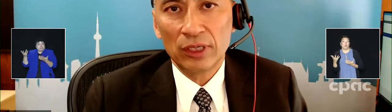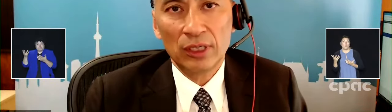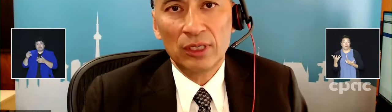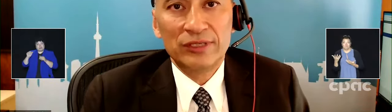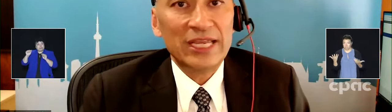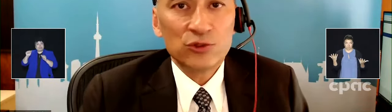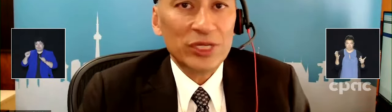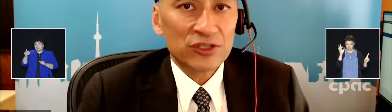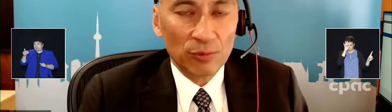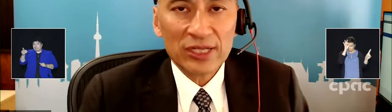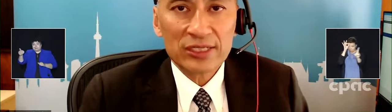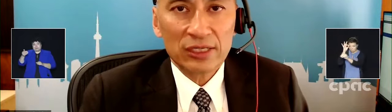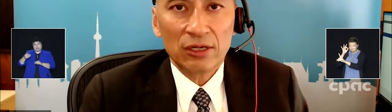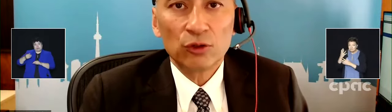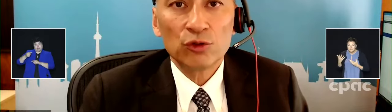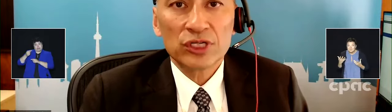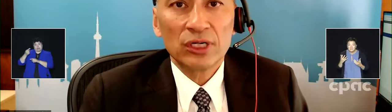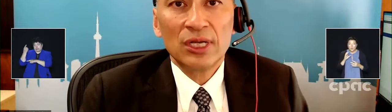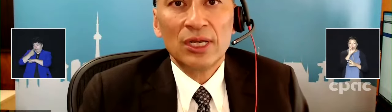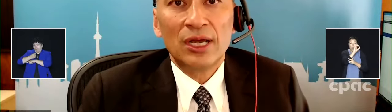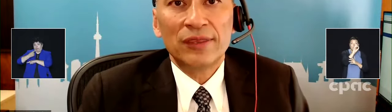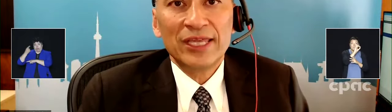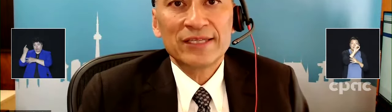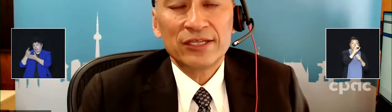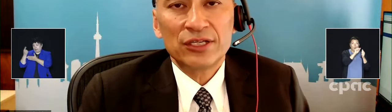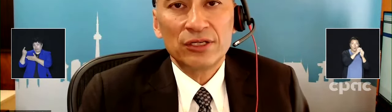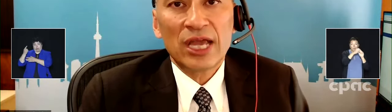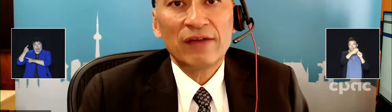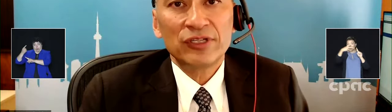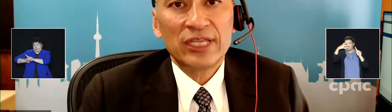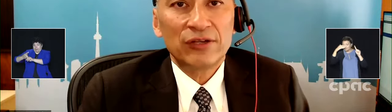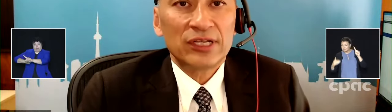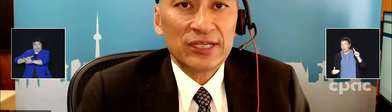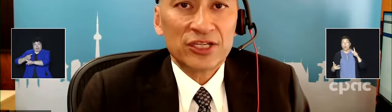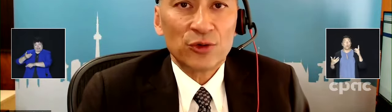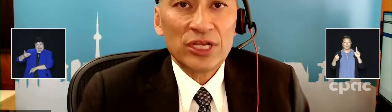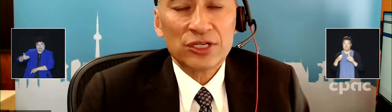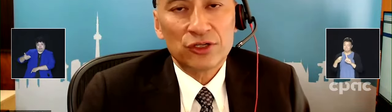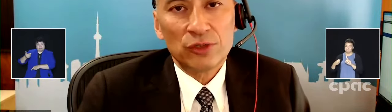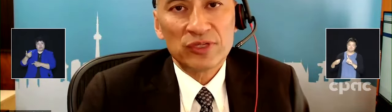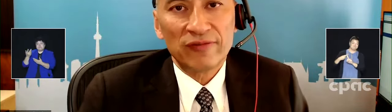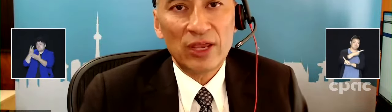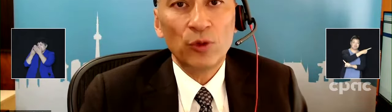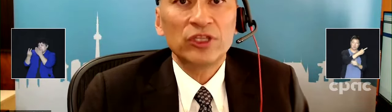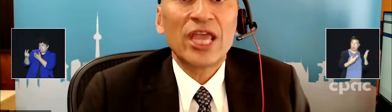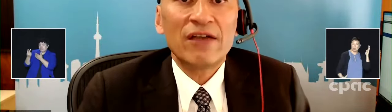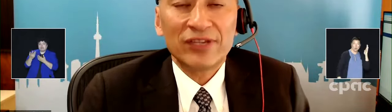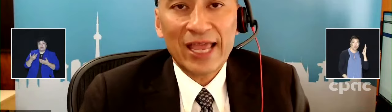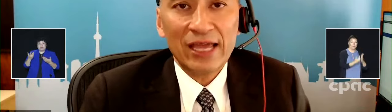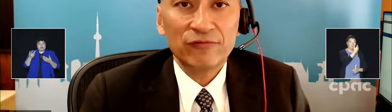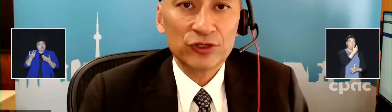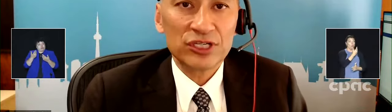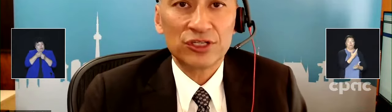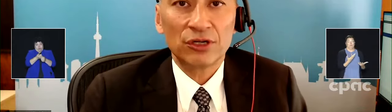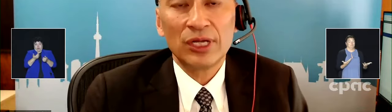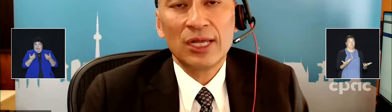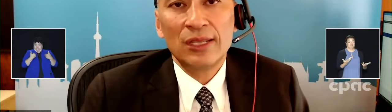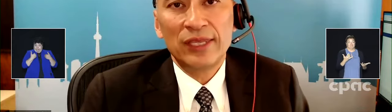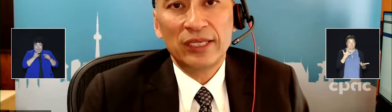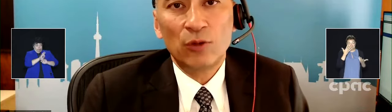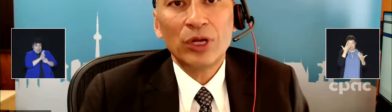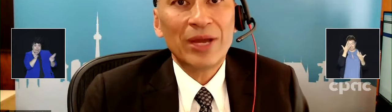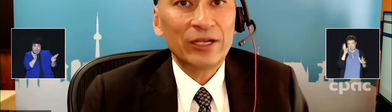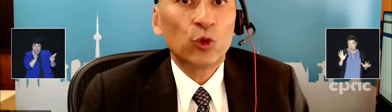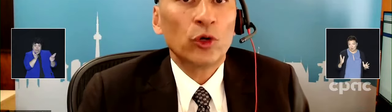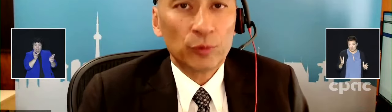days, weeks, or months, those are things that you have to take into consideration in terms of, hey, what do you have in hand versus, you know, thinking of what